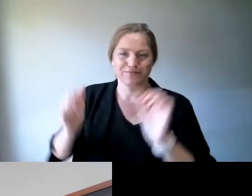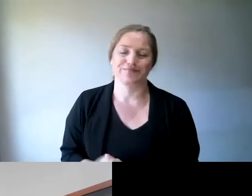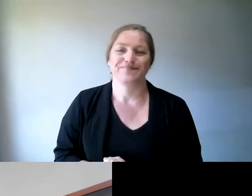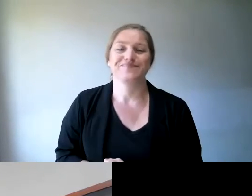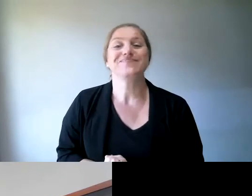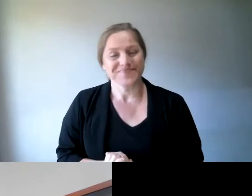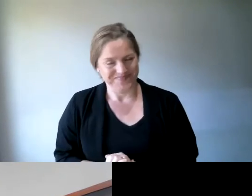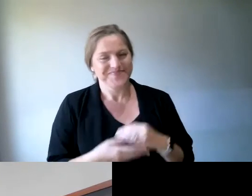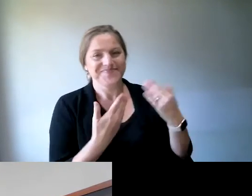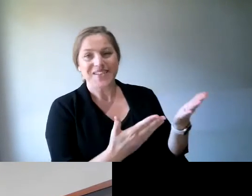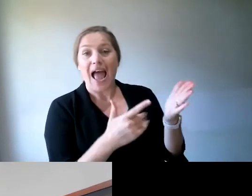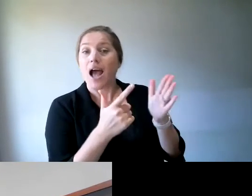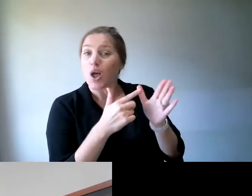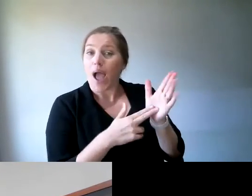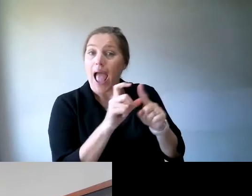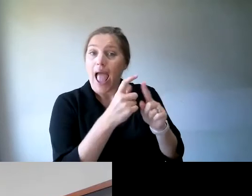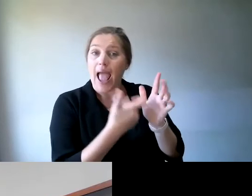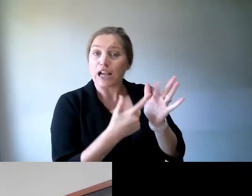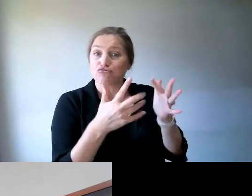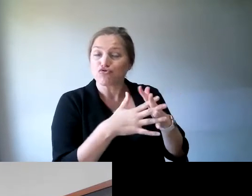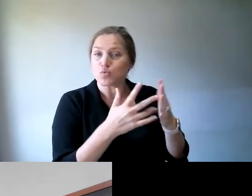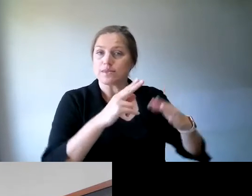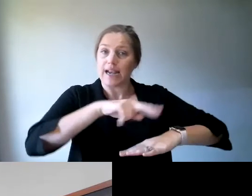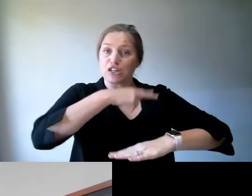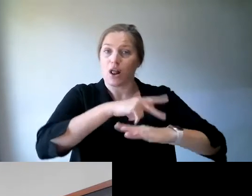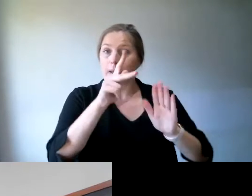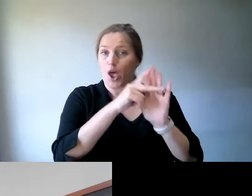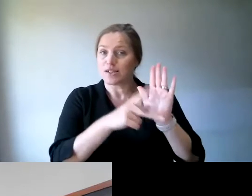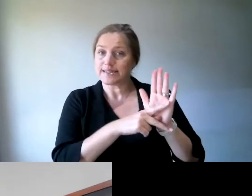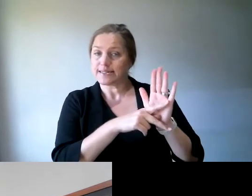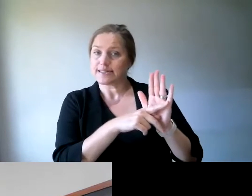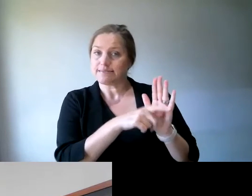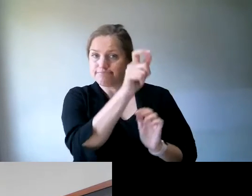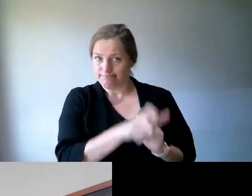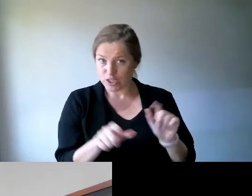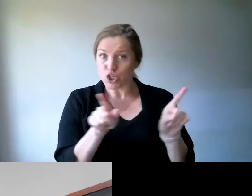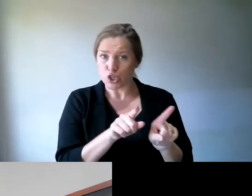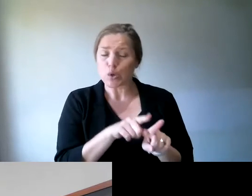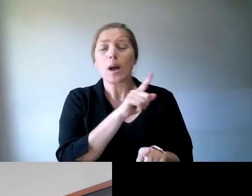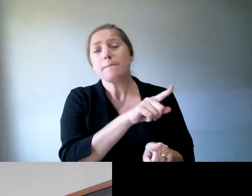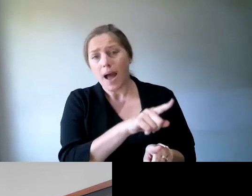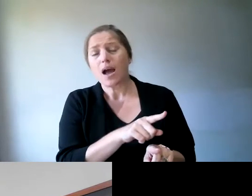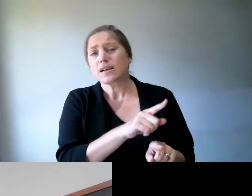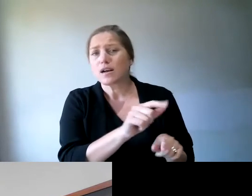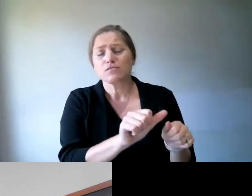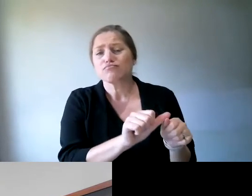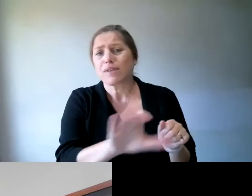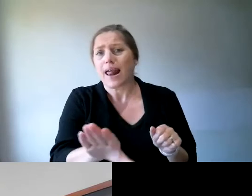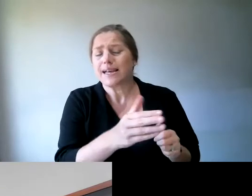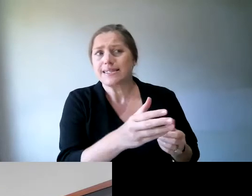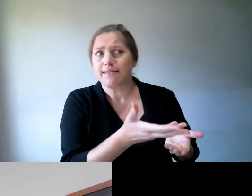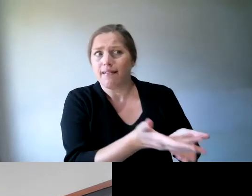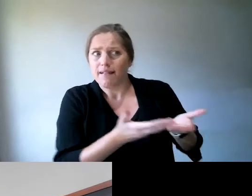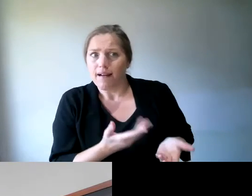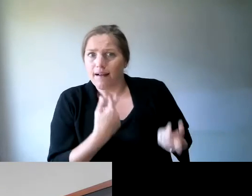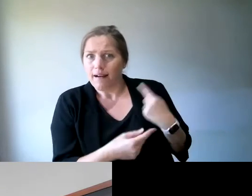Australia's National Policy Officer, but is also a brilliant source of information when it comes to political processes. So, I knew that he'd be the